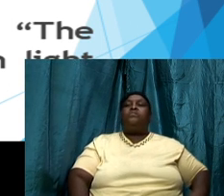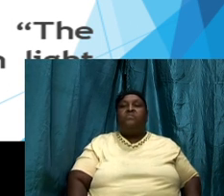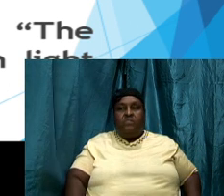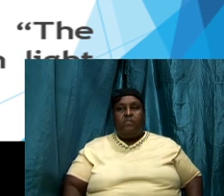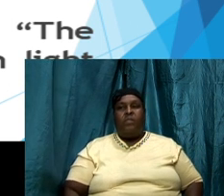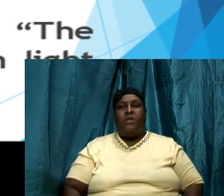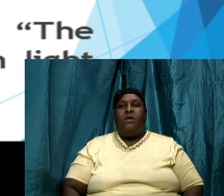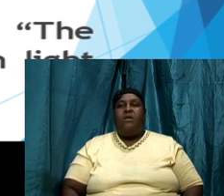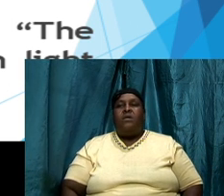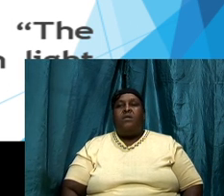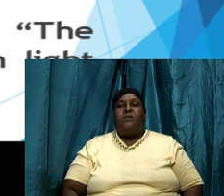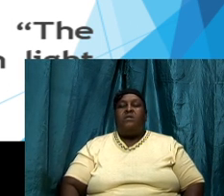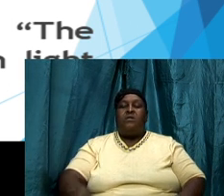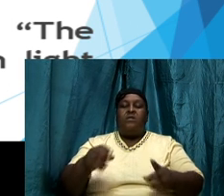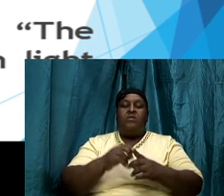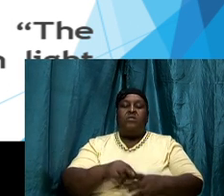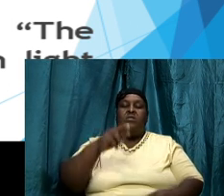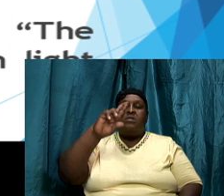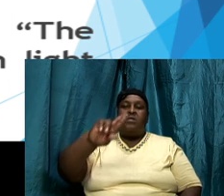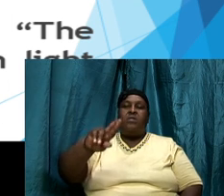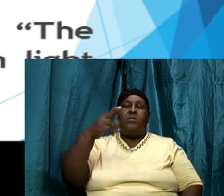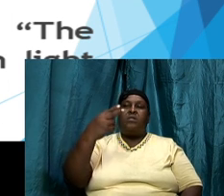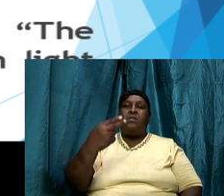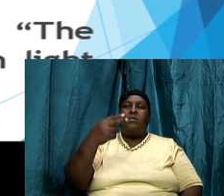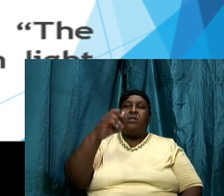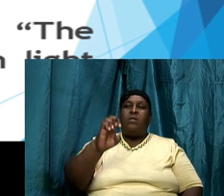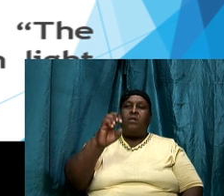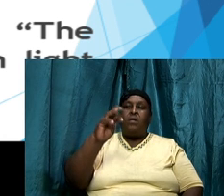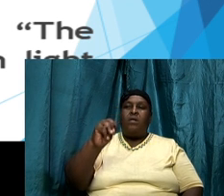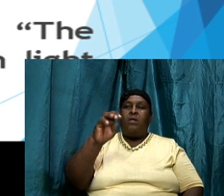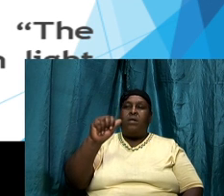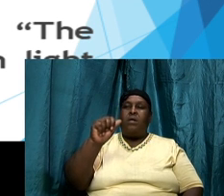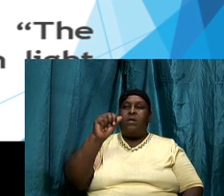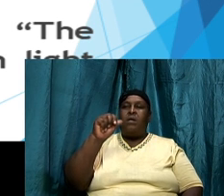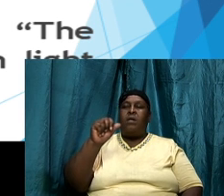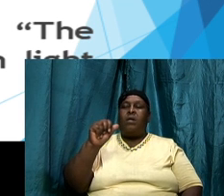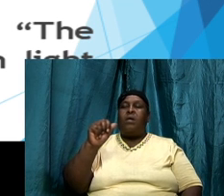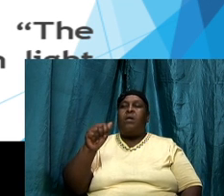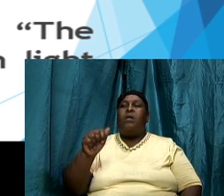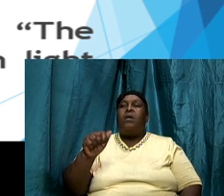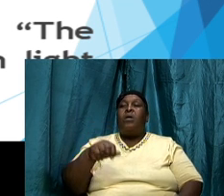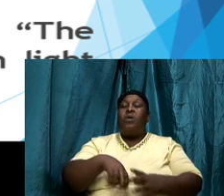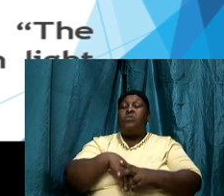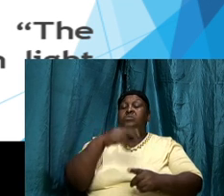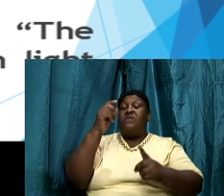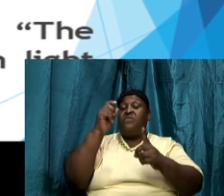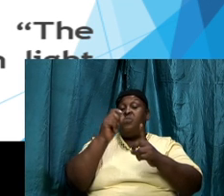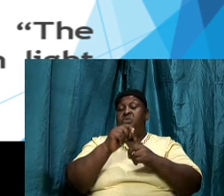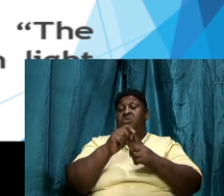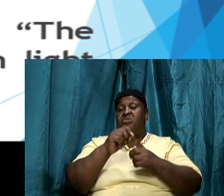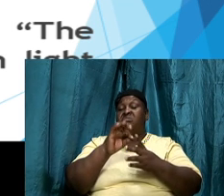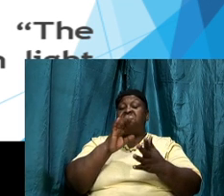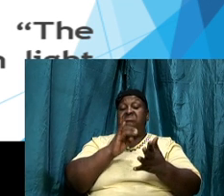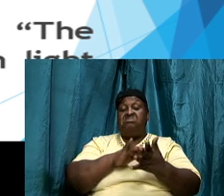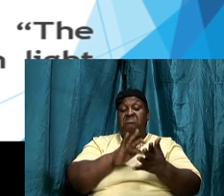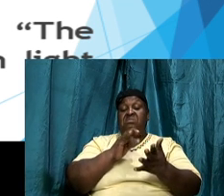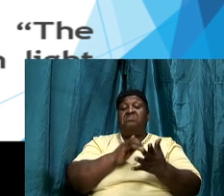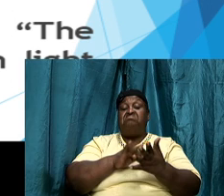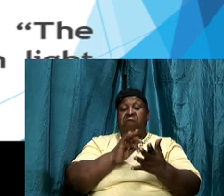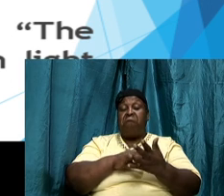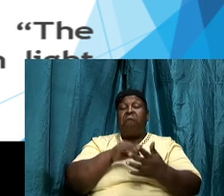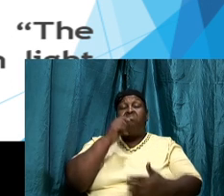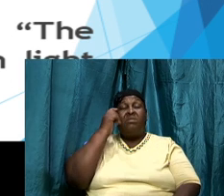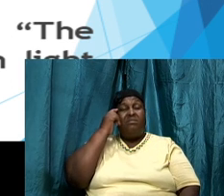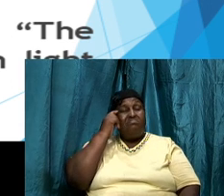directly up out of the word you have been studying meditating on yes